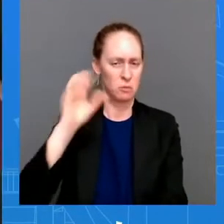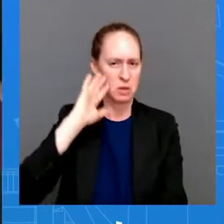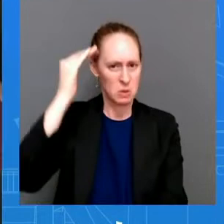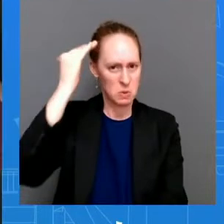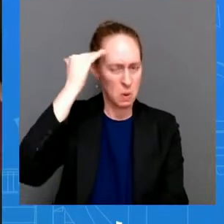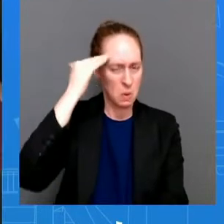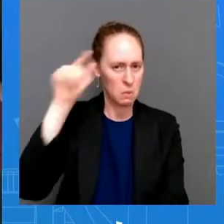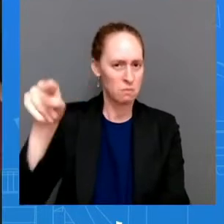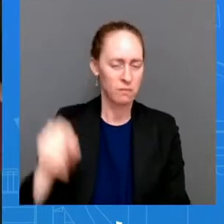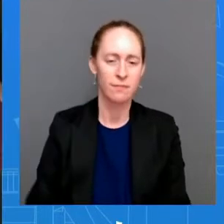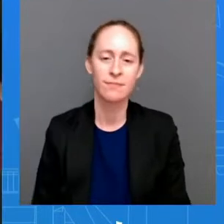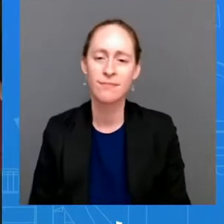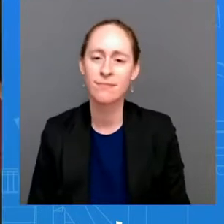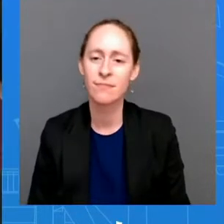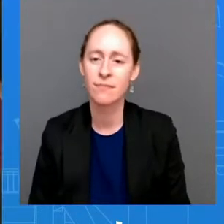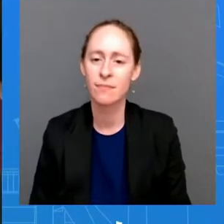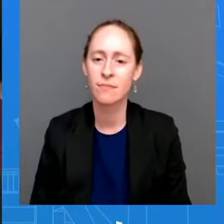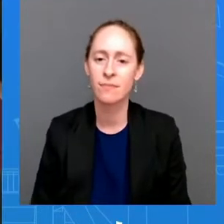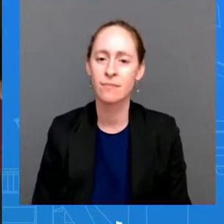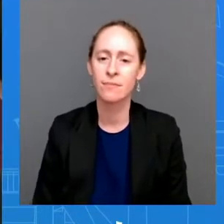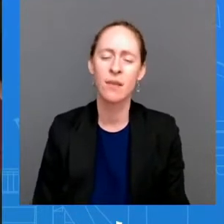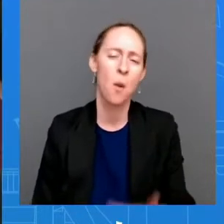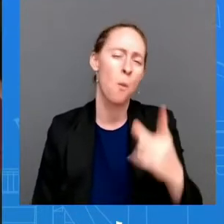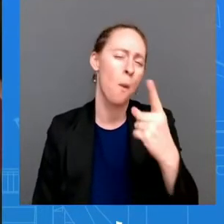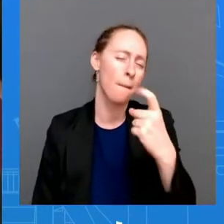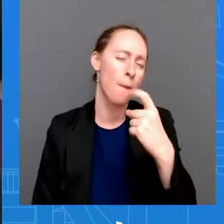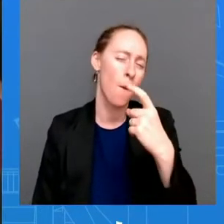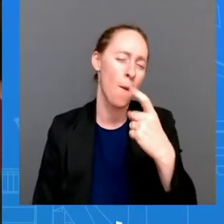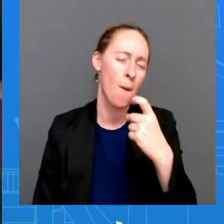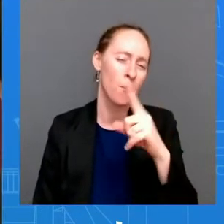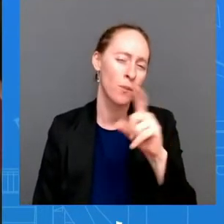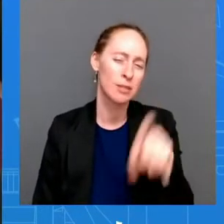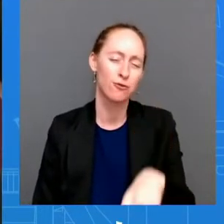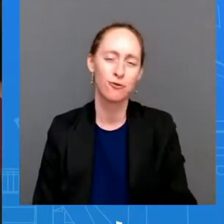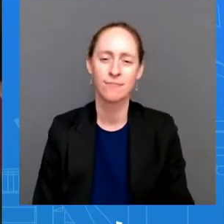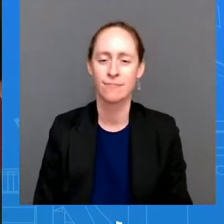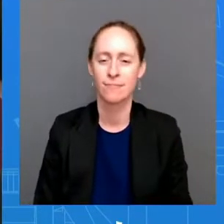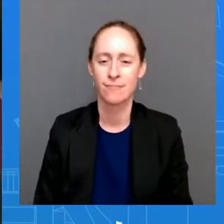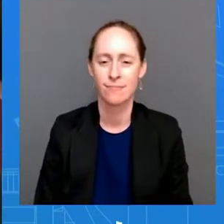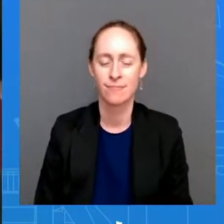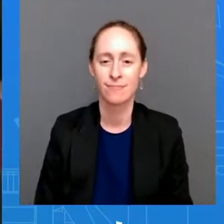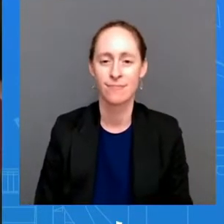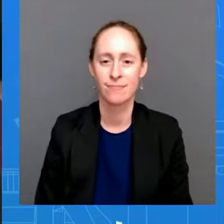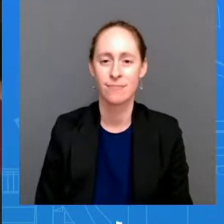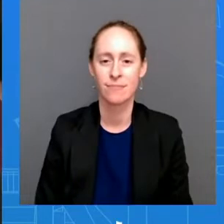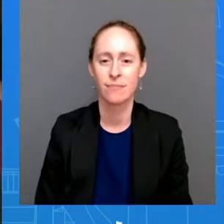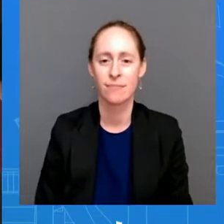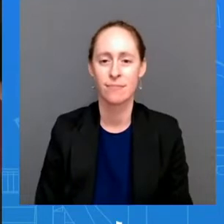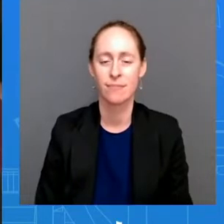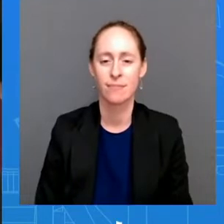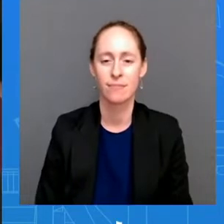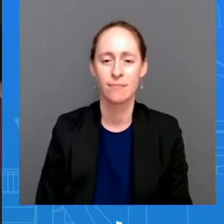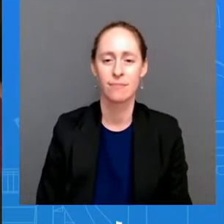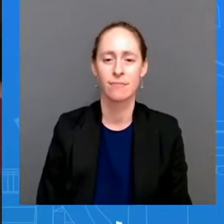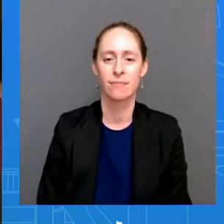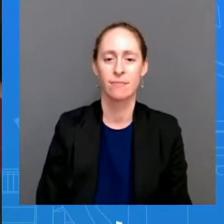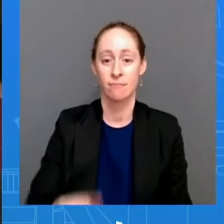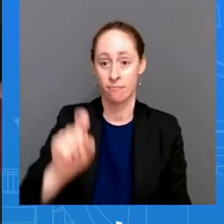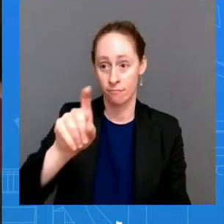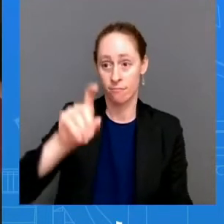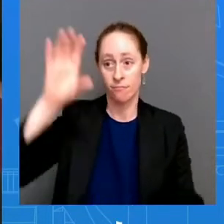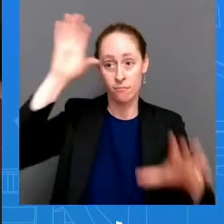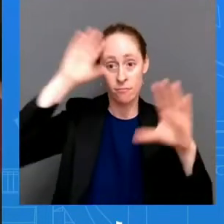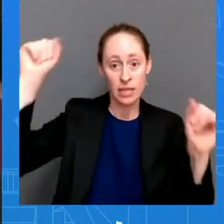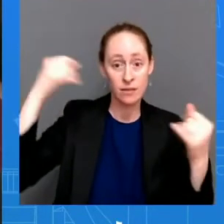one here has the president had any conversations with senator cinema as the senate continues to negotiate over the inflation